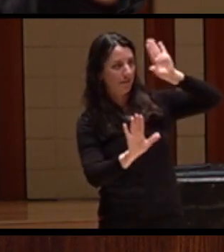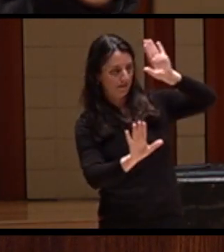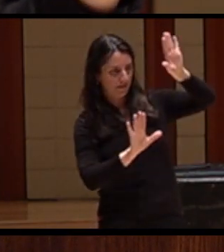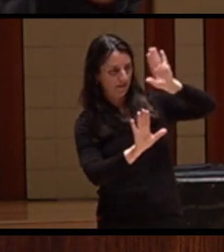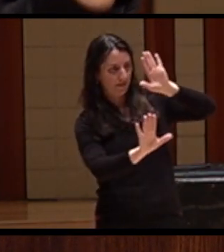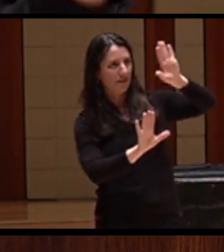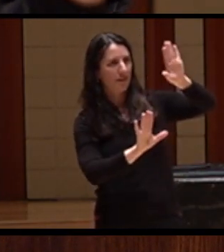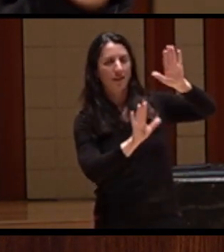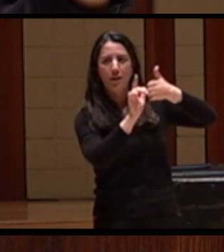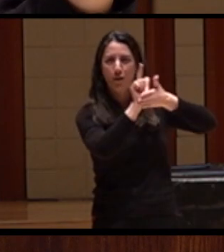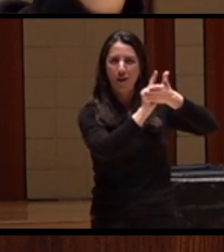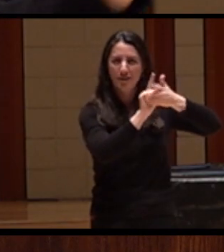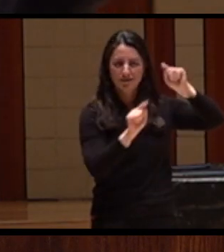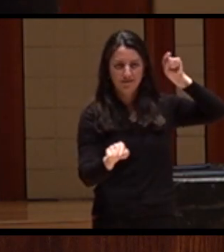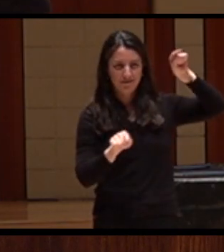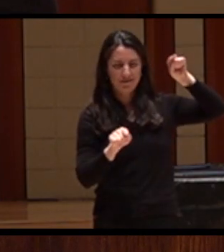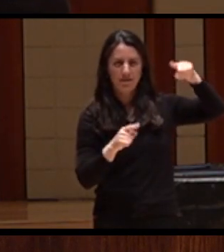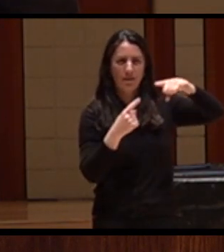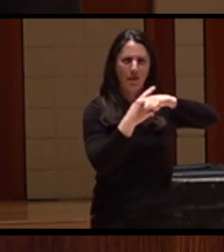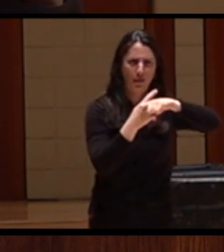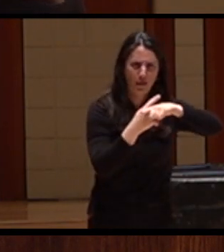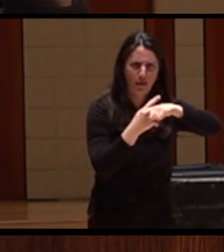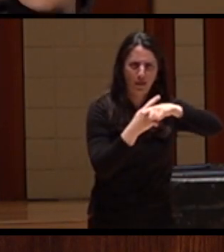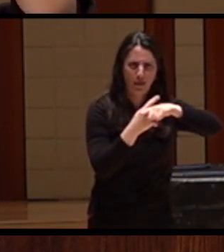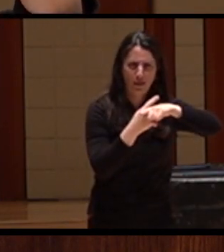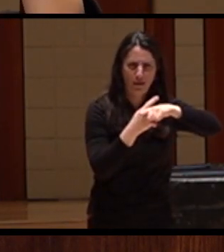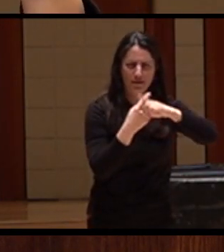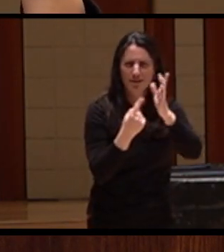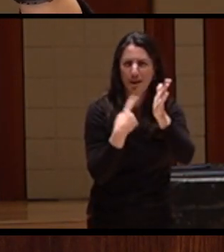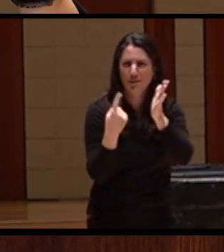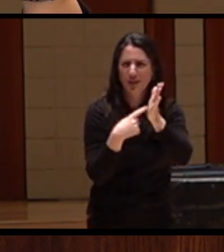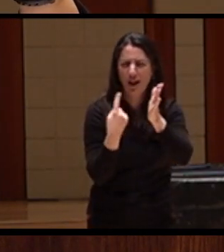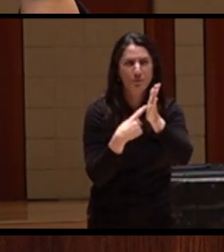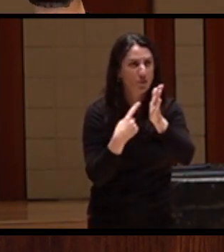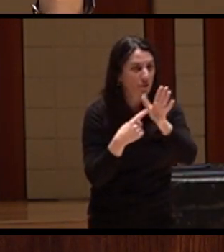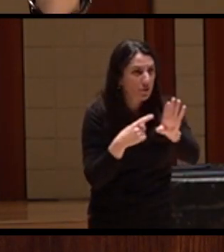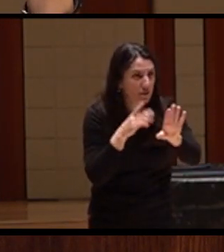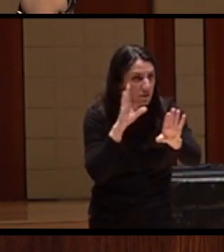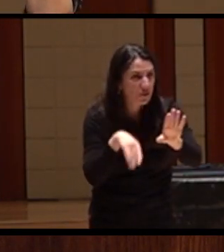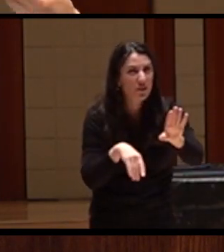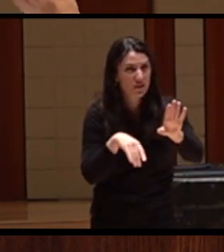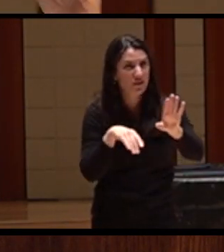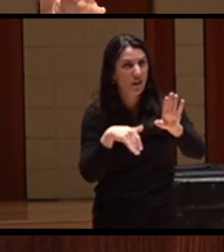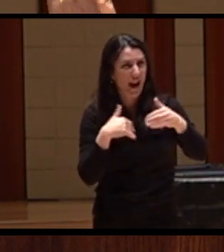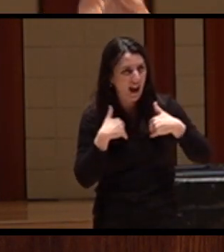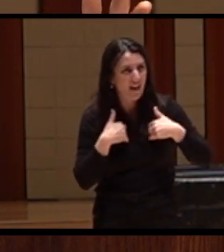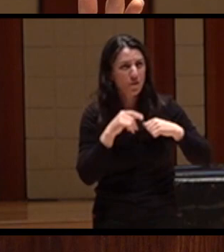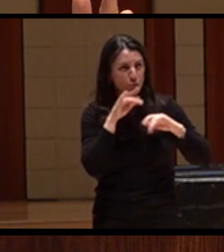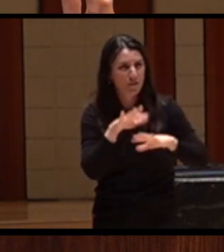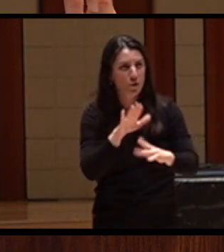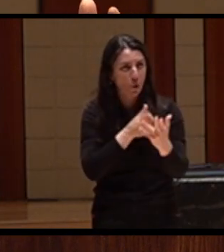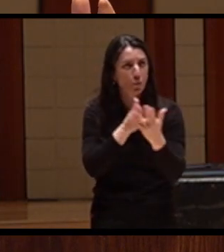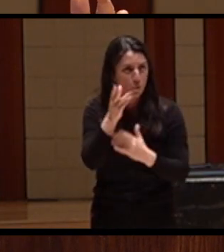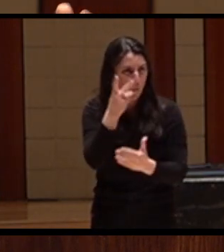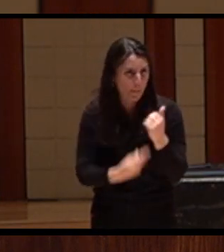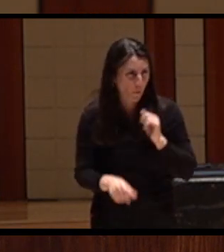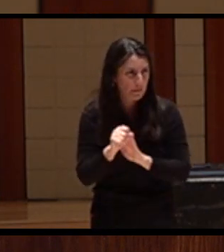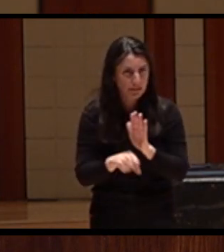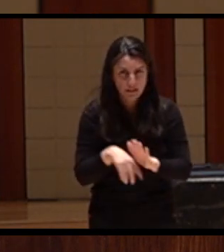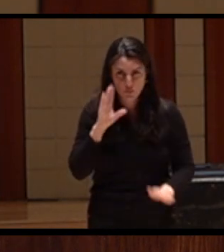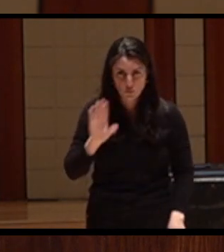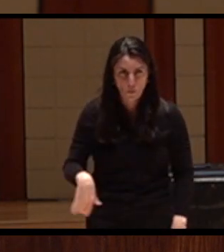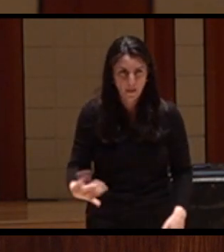that is subject to those laws are hydrologically connected. And it results in really bad management, right?